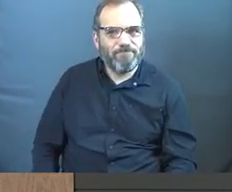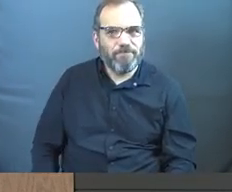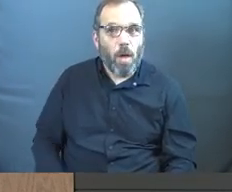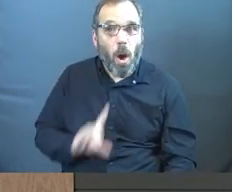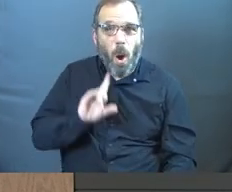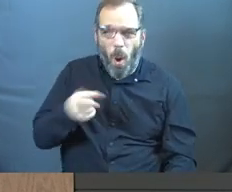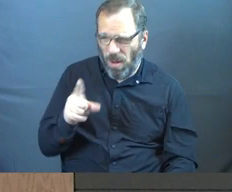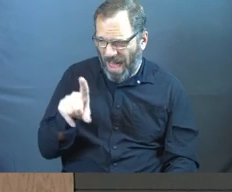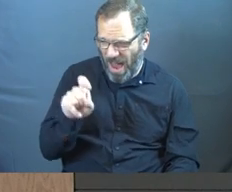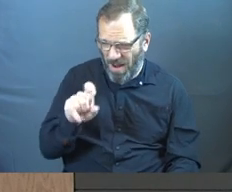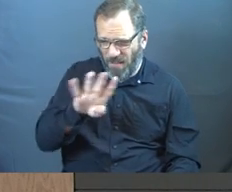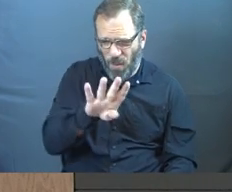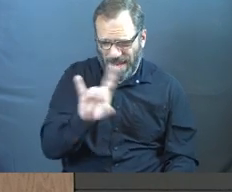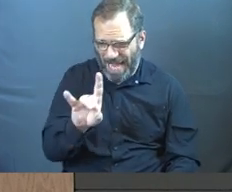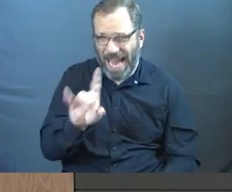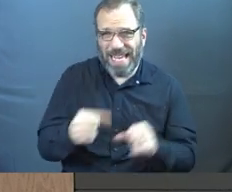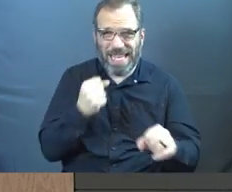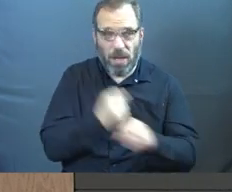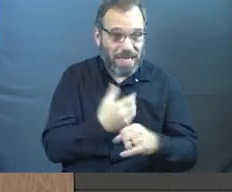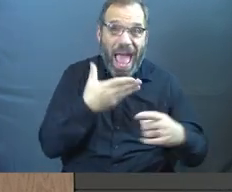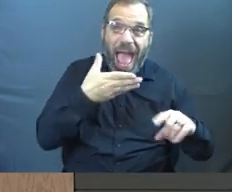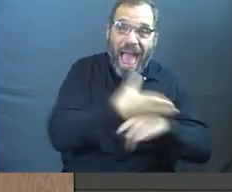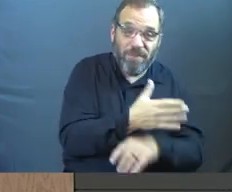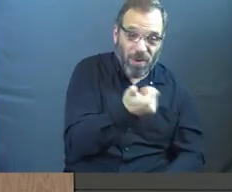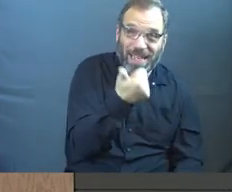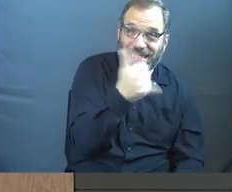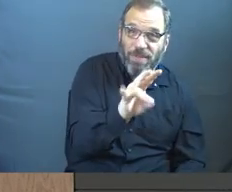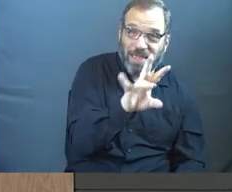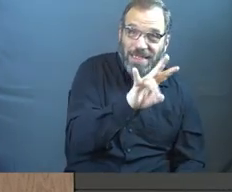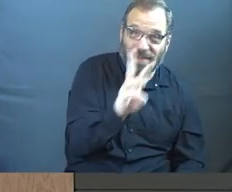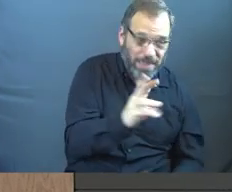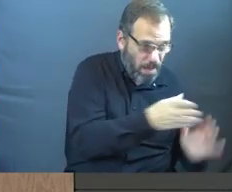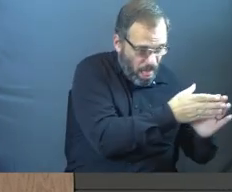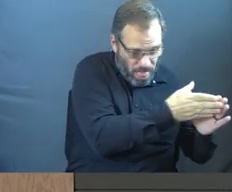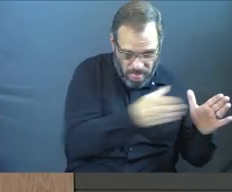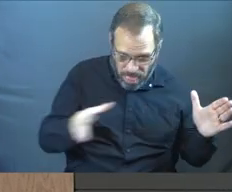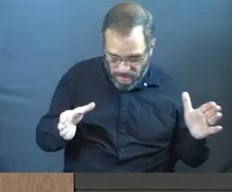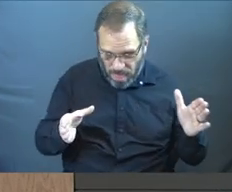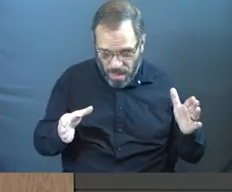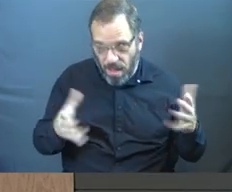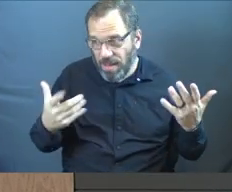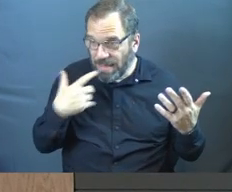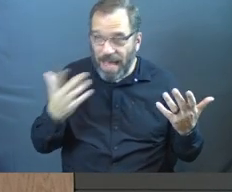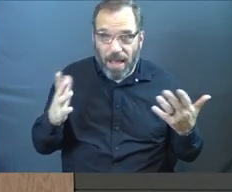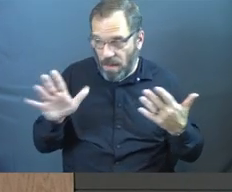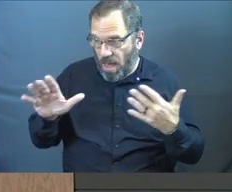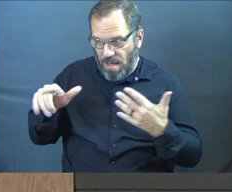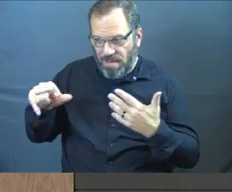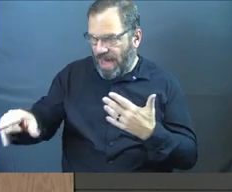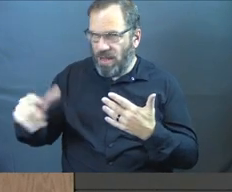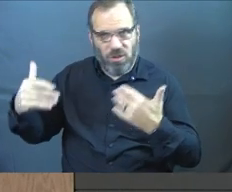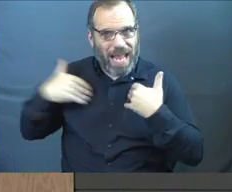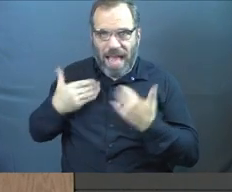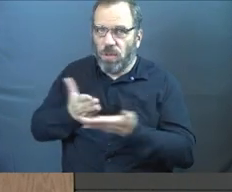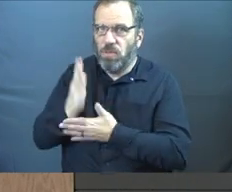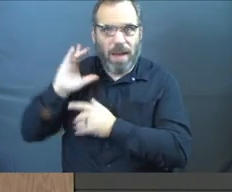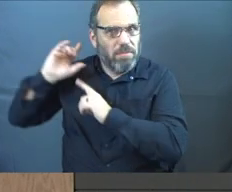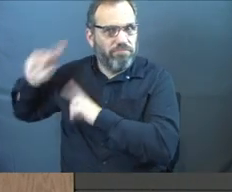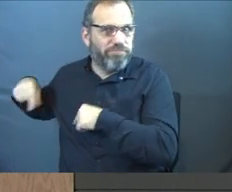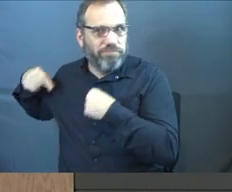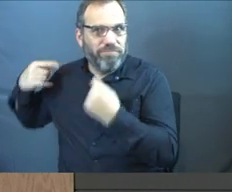Only 148 years after the Declaration of Independence that basically said they all should have had it all along.